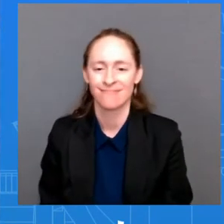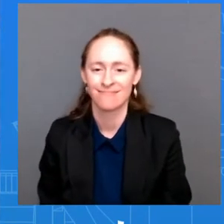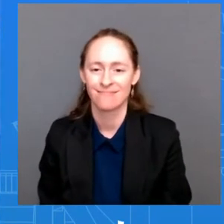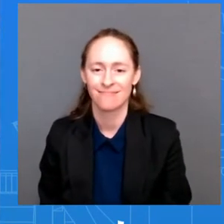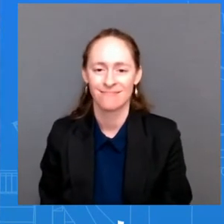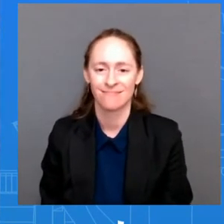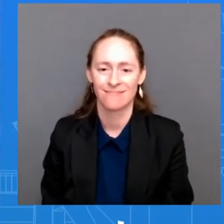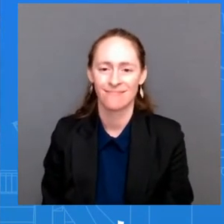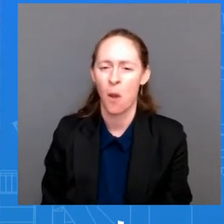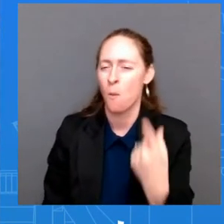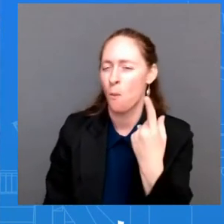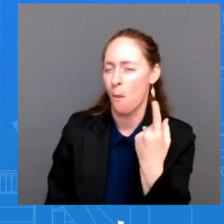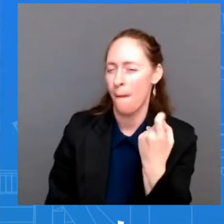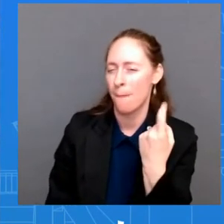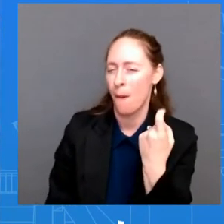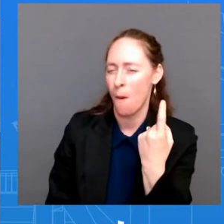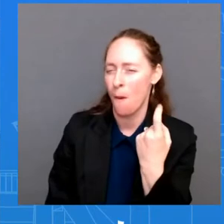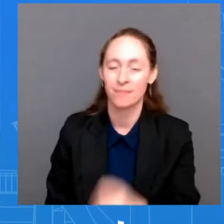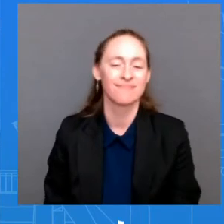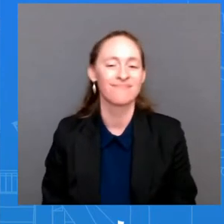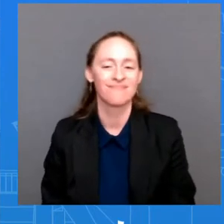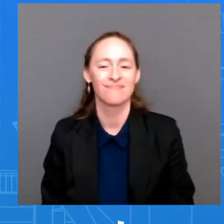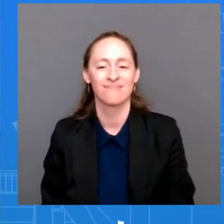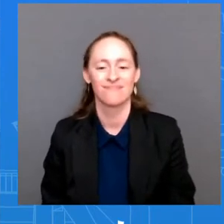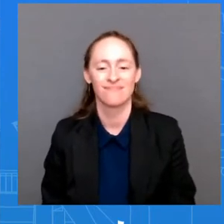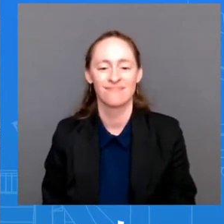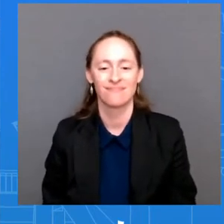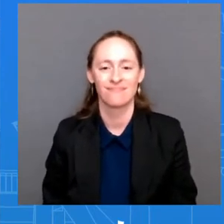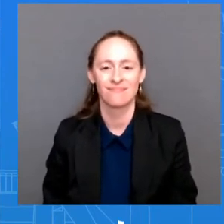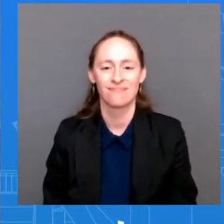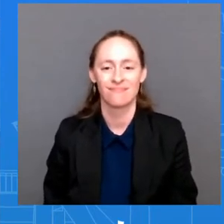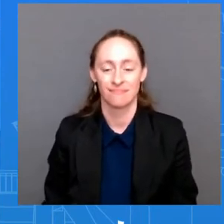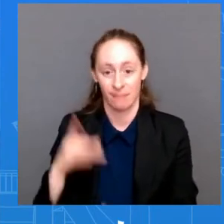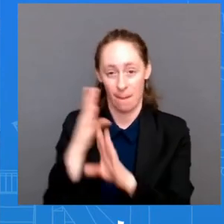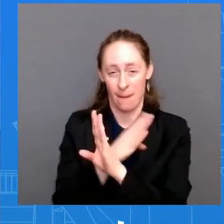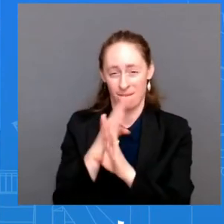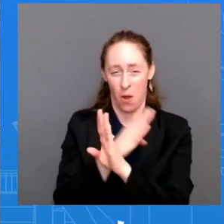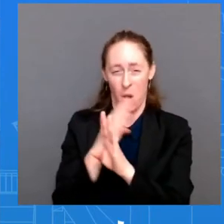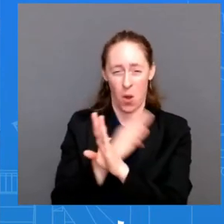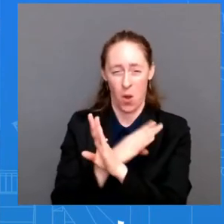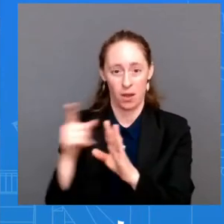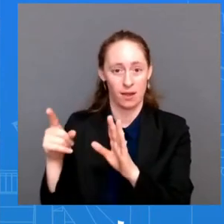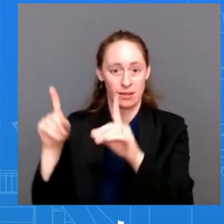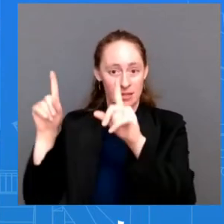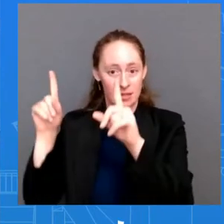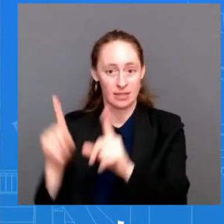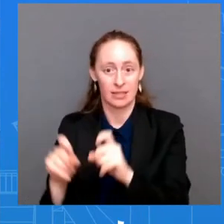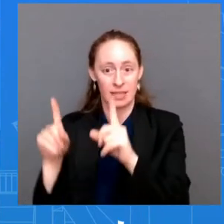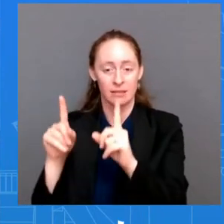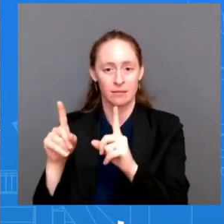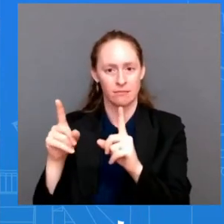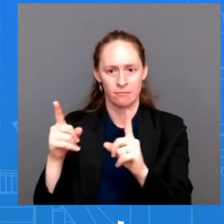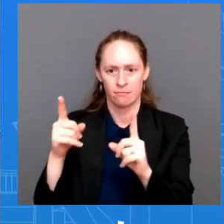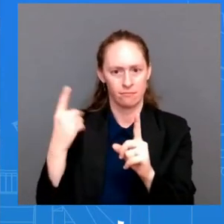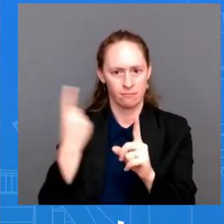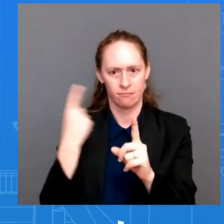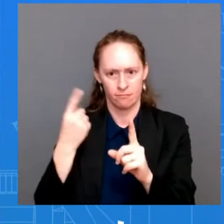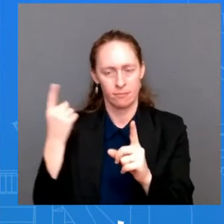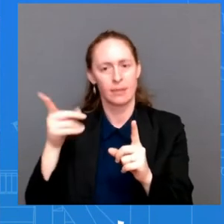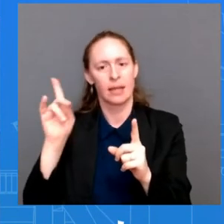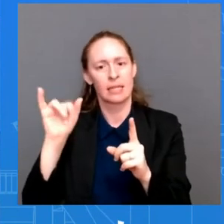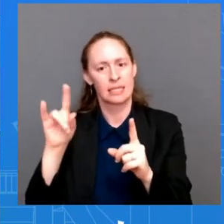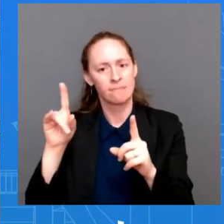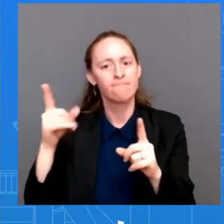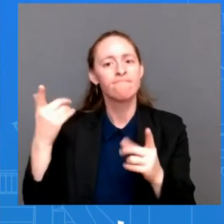before he tested negative you guys gave us a more fulsome readout of what he was doing what meetings he had we've received